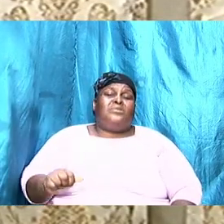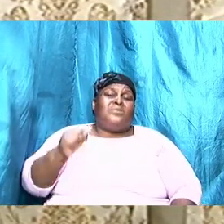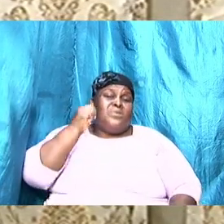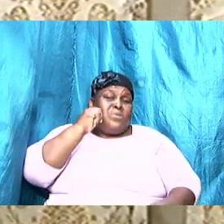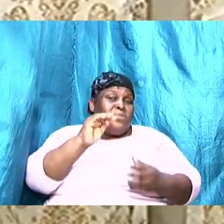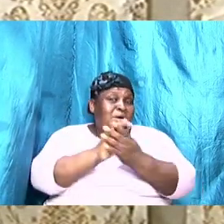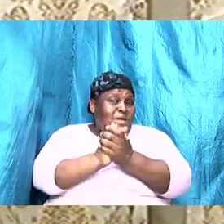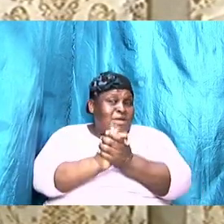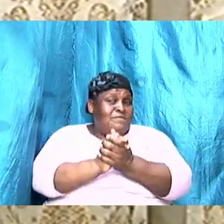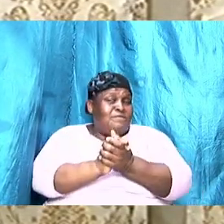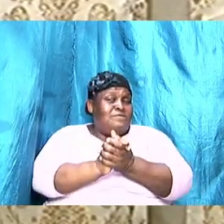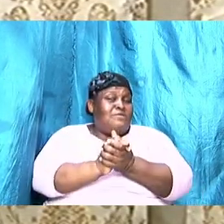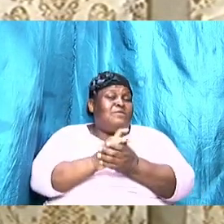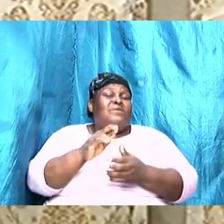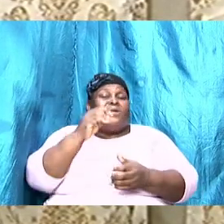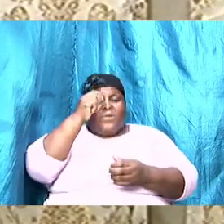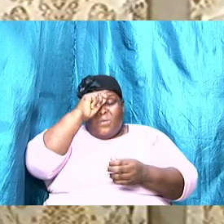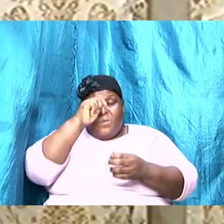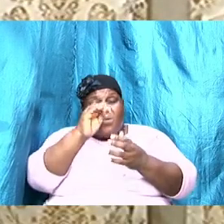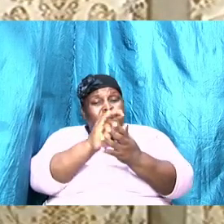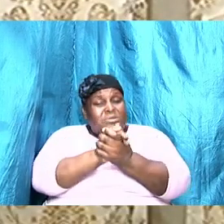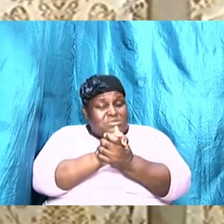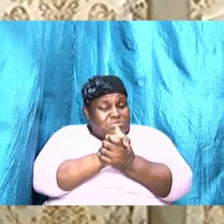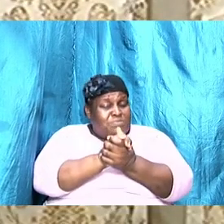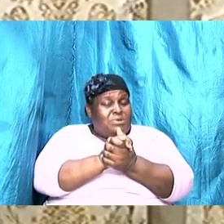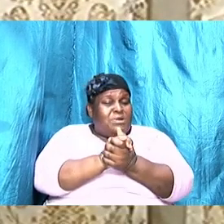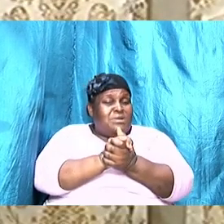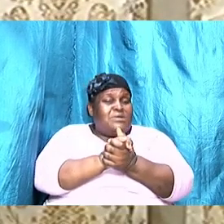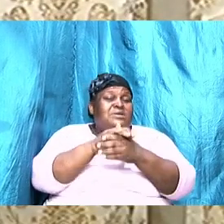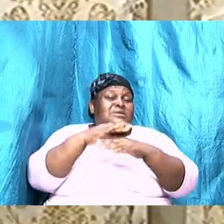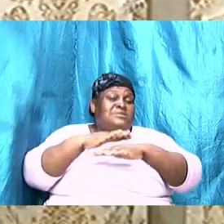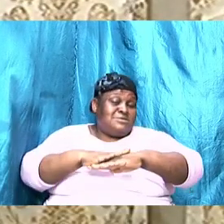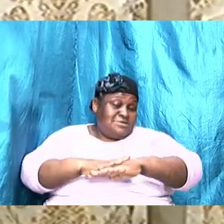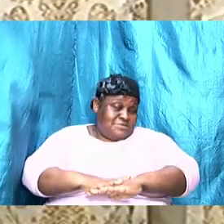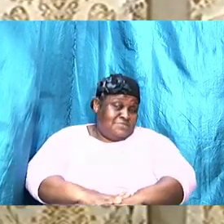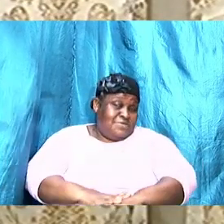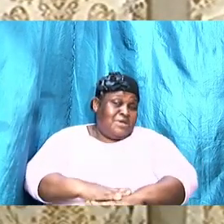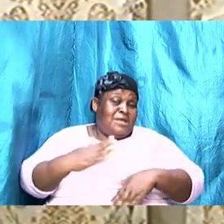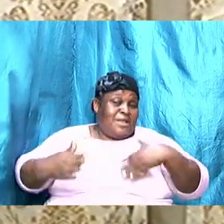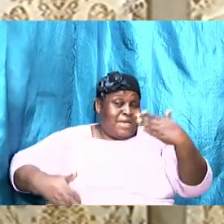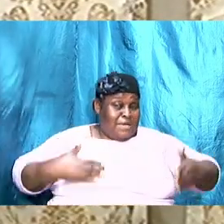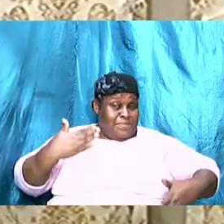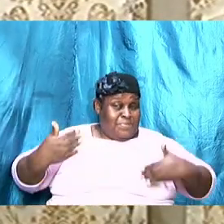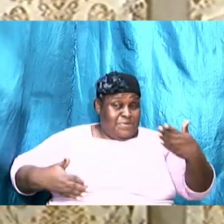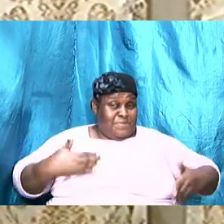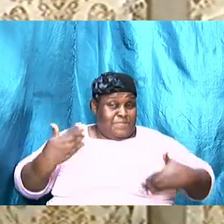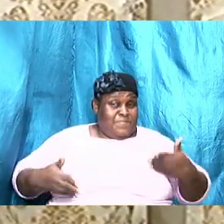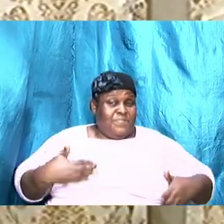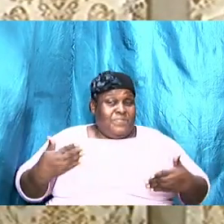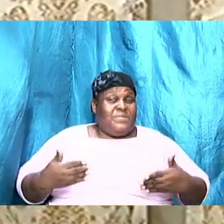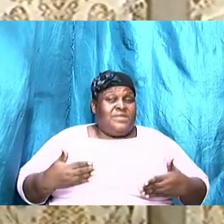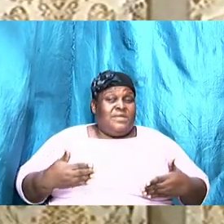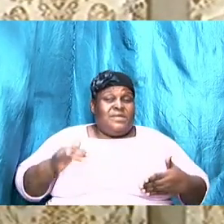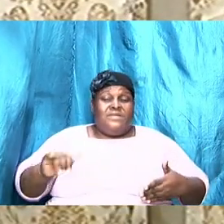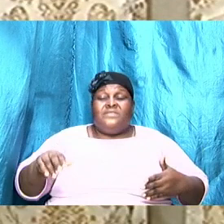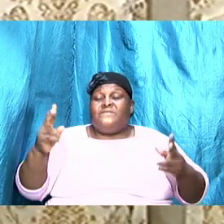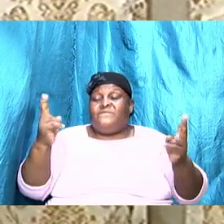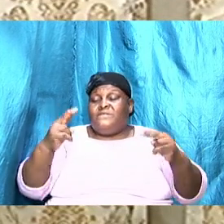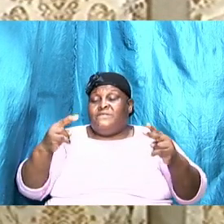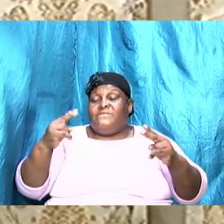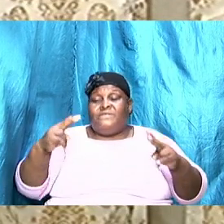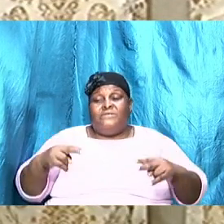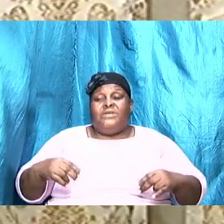our spouse, our husband, our wife. And that is very important, a very important concept,